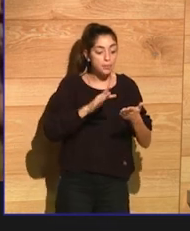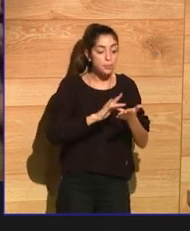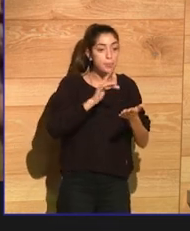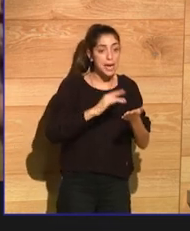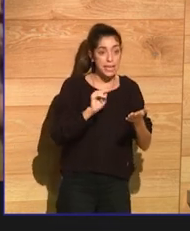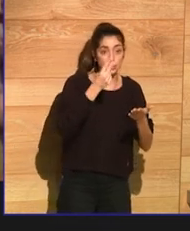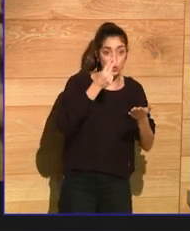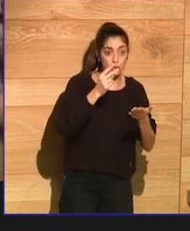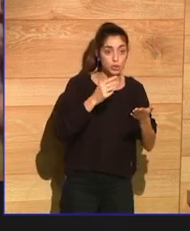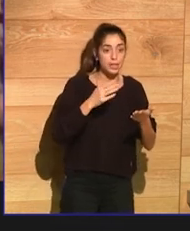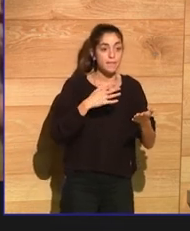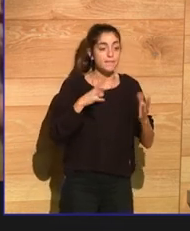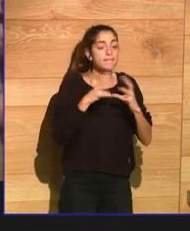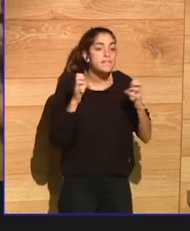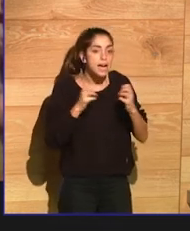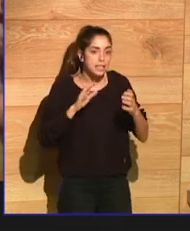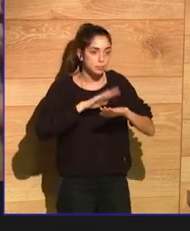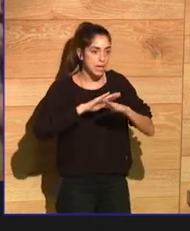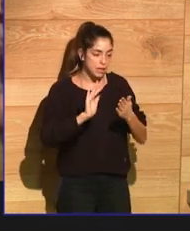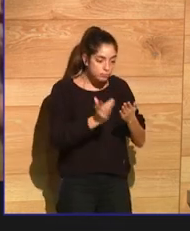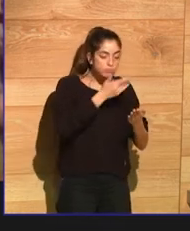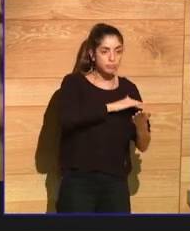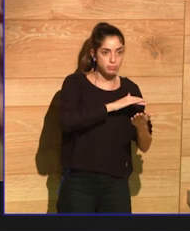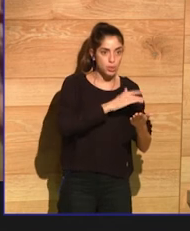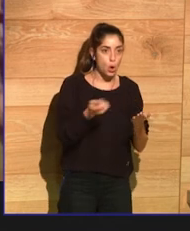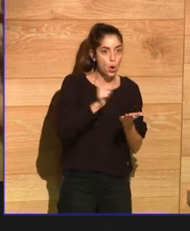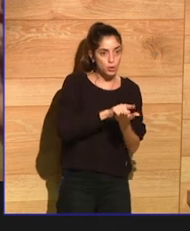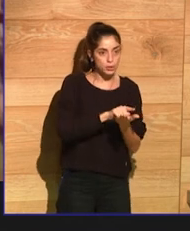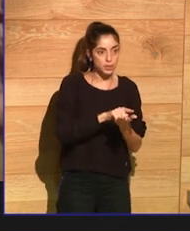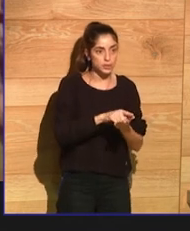novels that are structured differently than prose fiction.